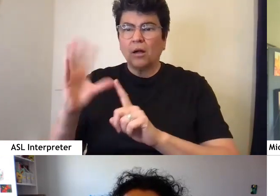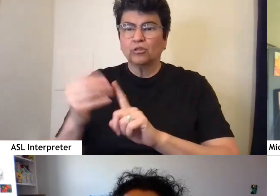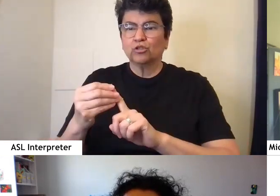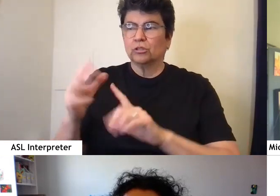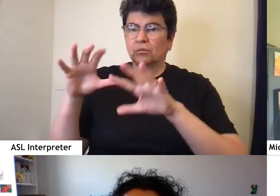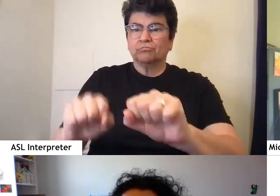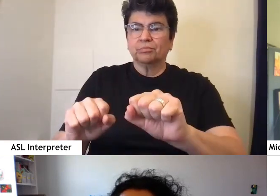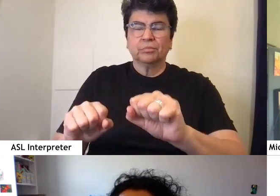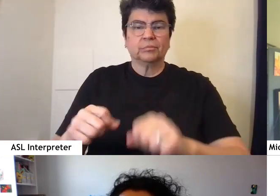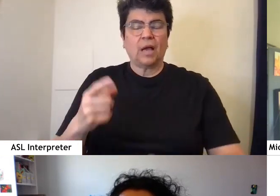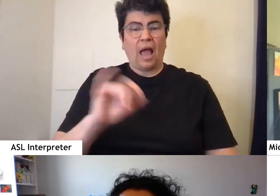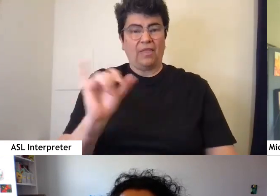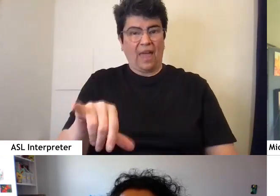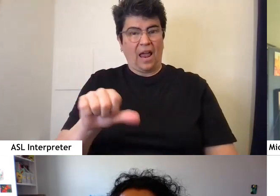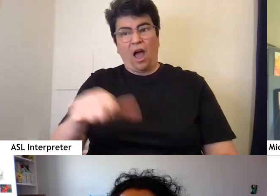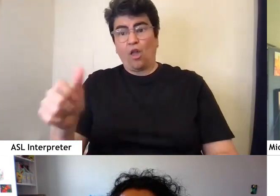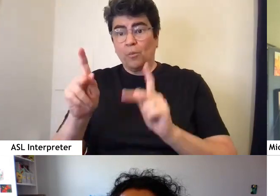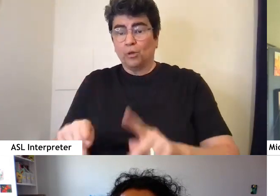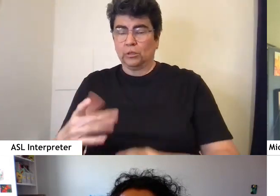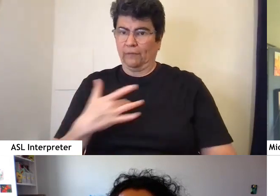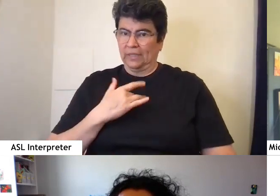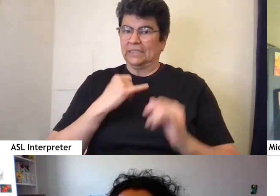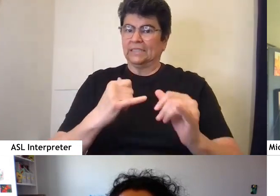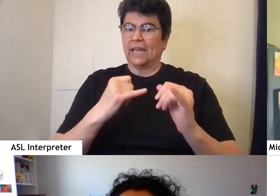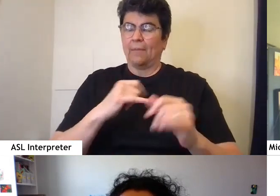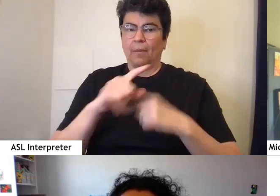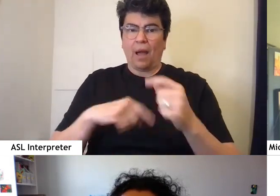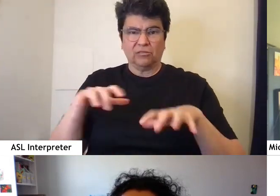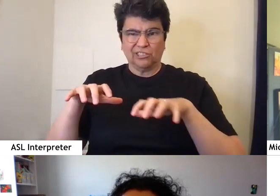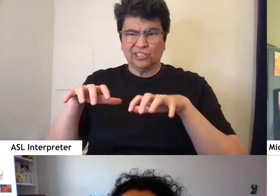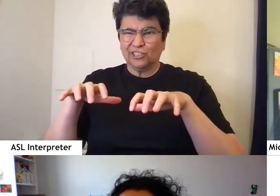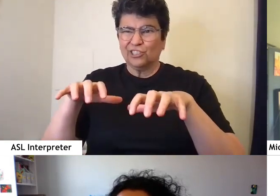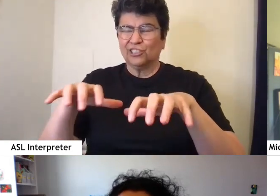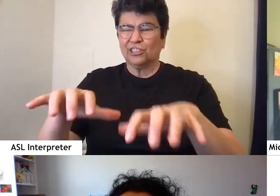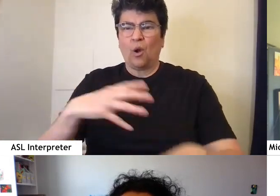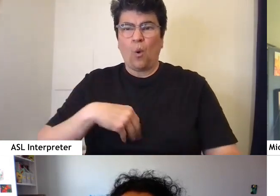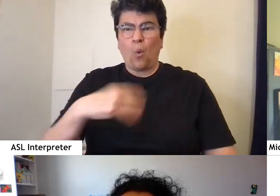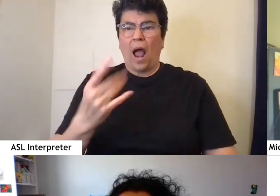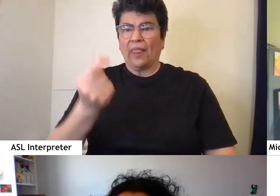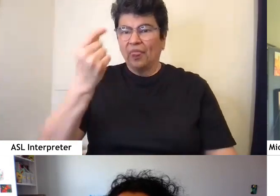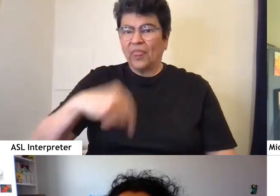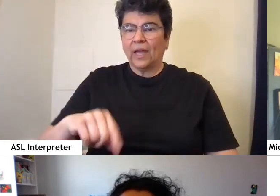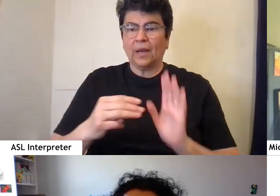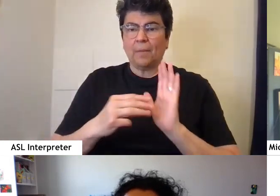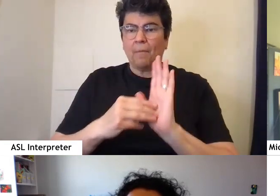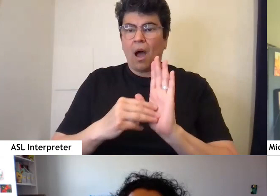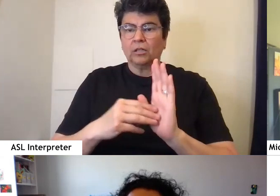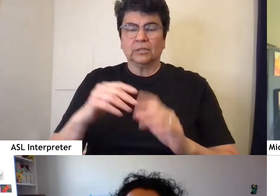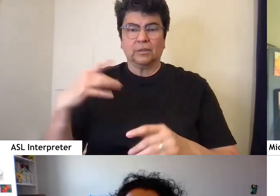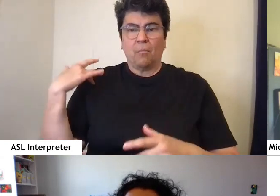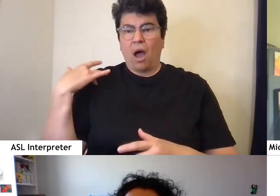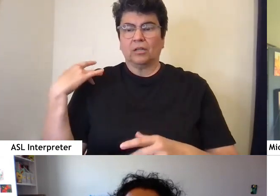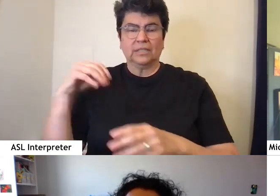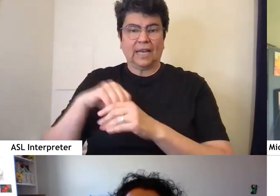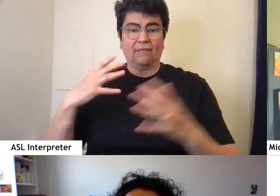feels similarly about the predominance of white thin models in fashion. they kind of